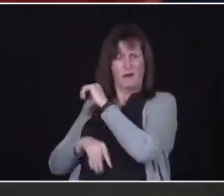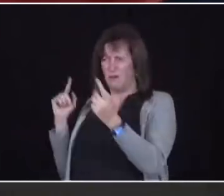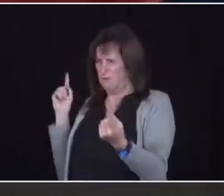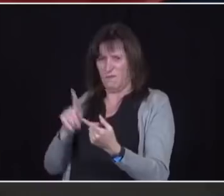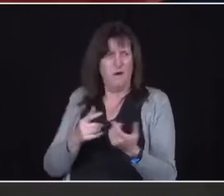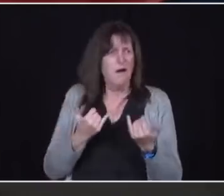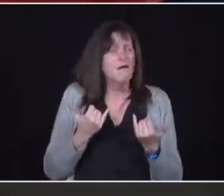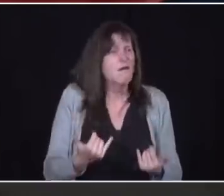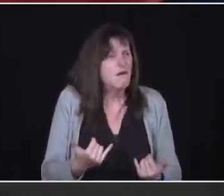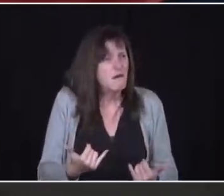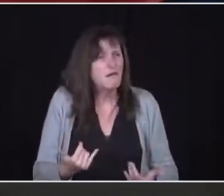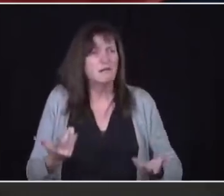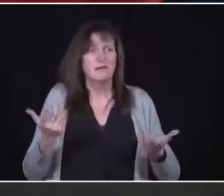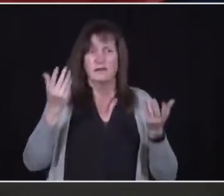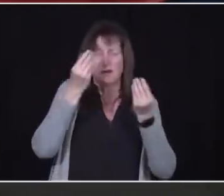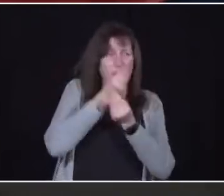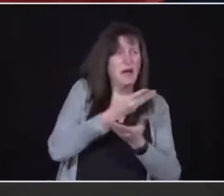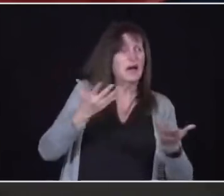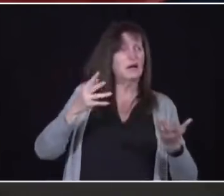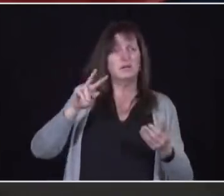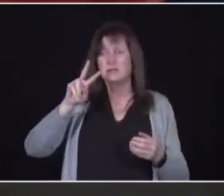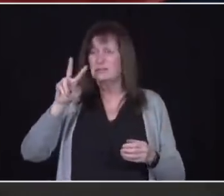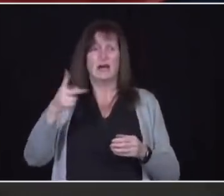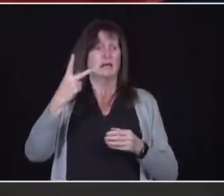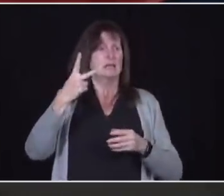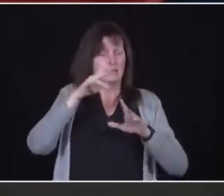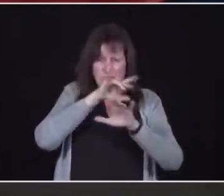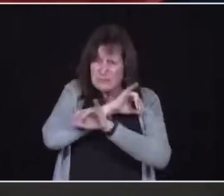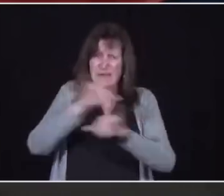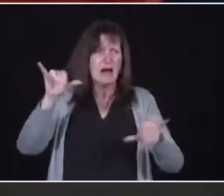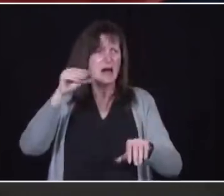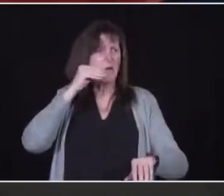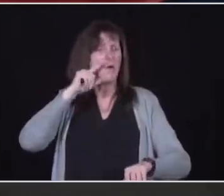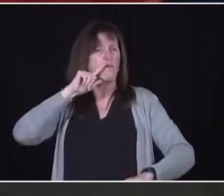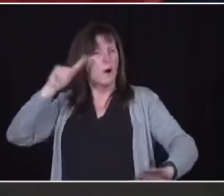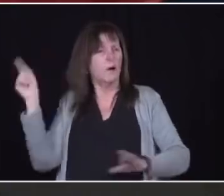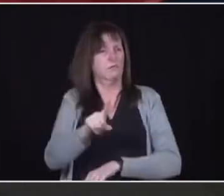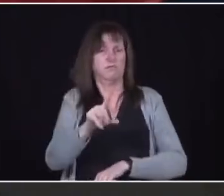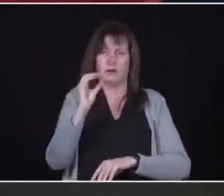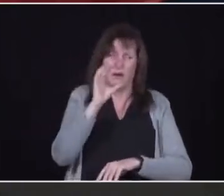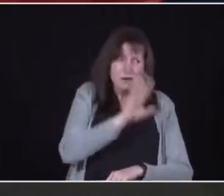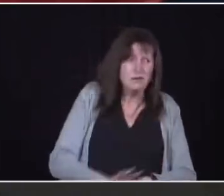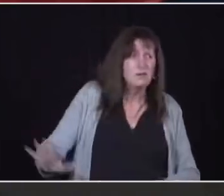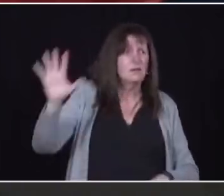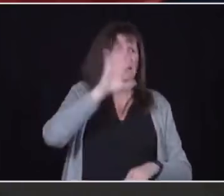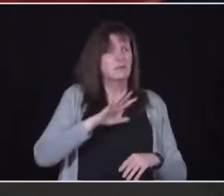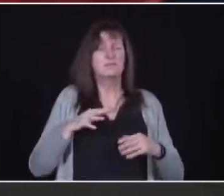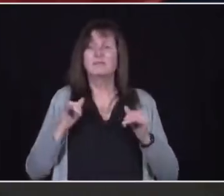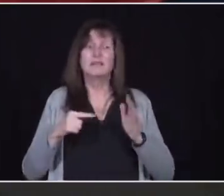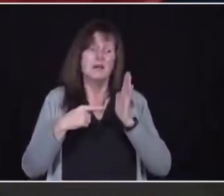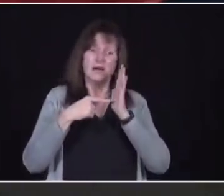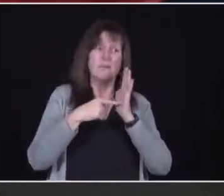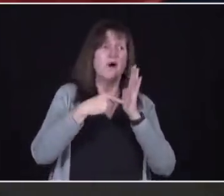-at-home order for all of Ontario. And as we saw in the modelling, these actions have